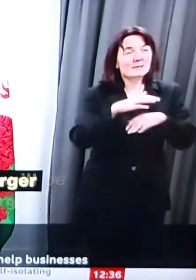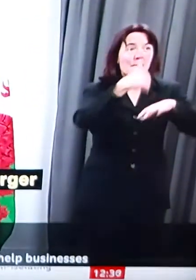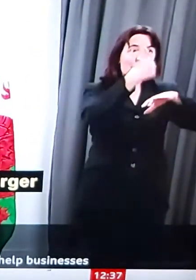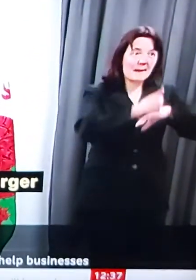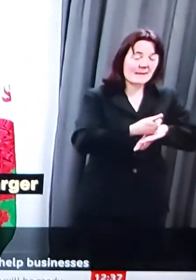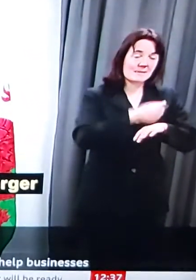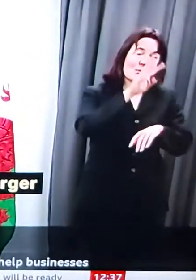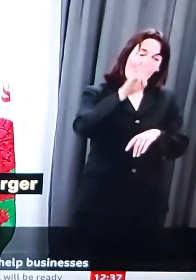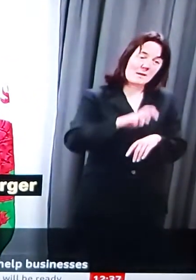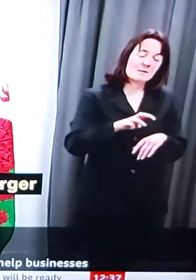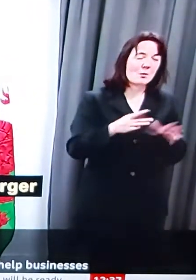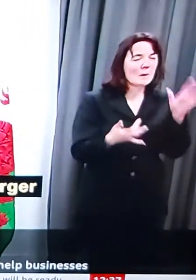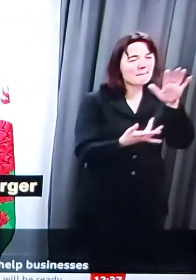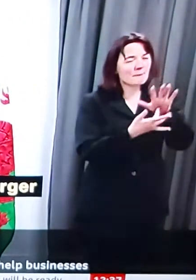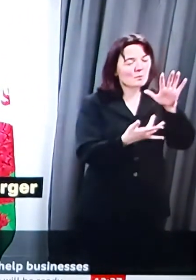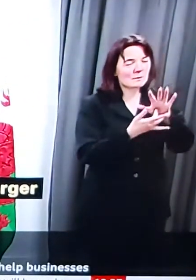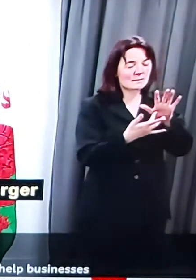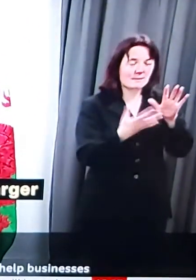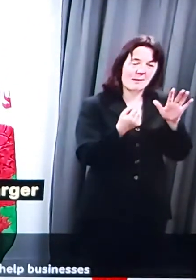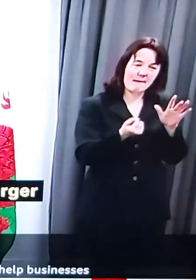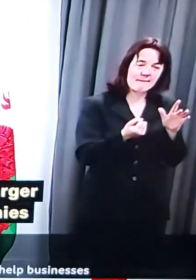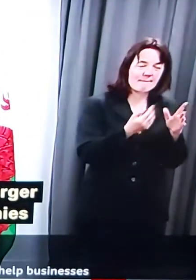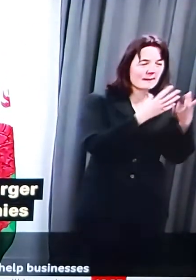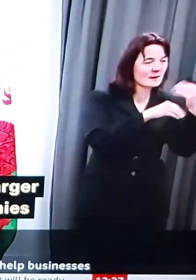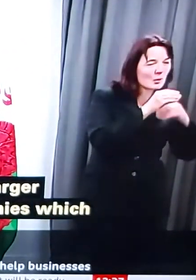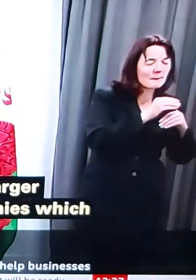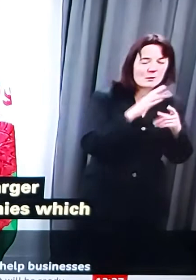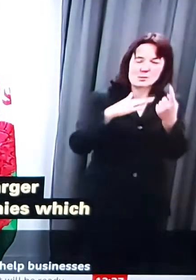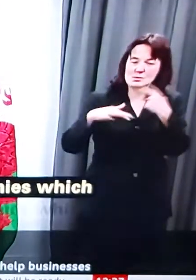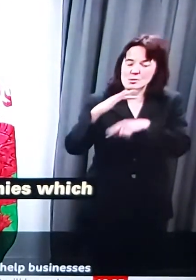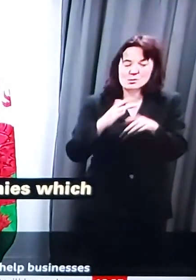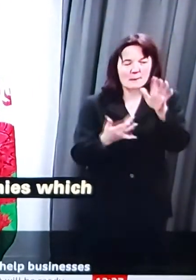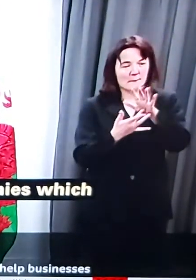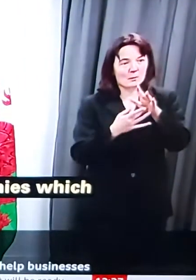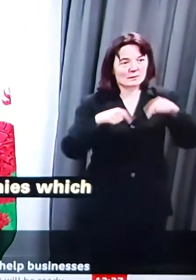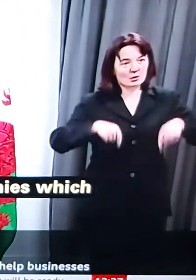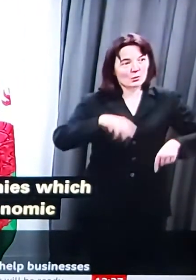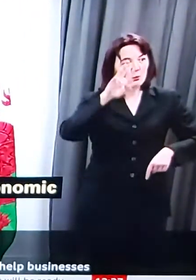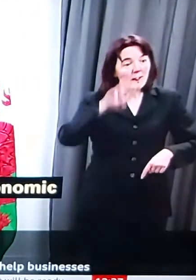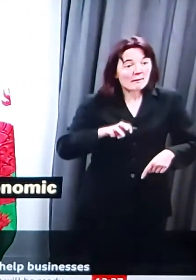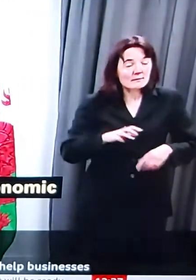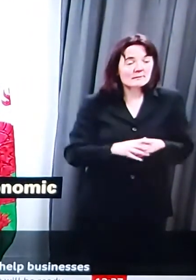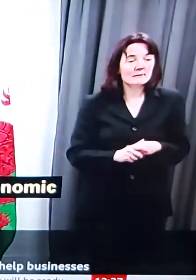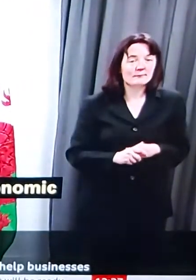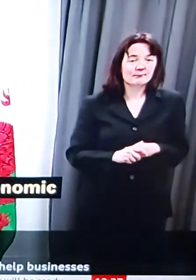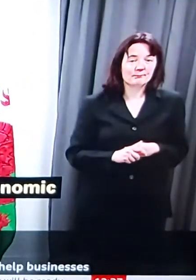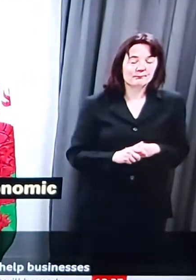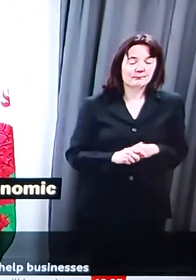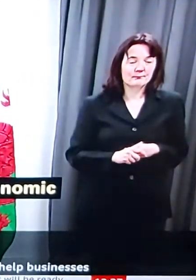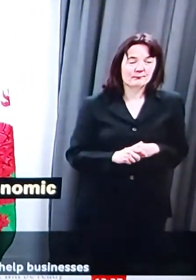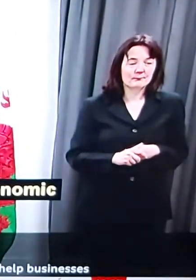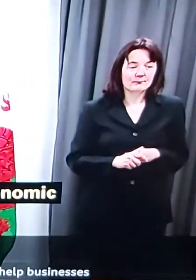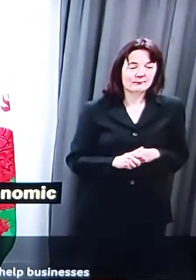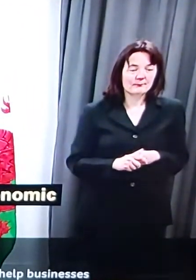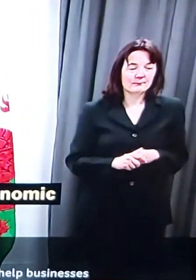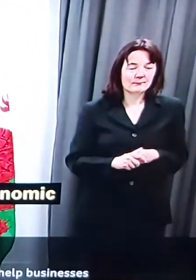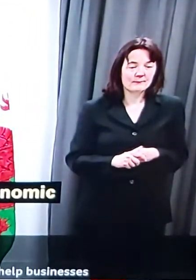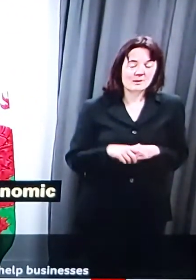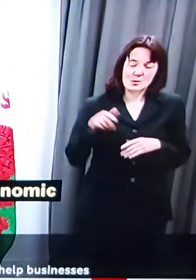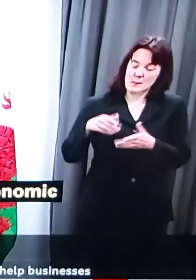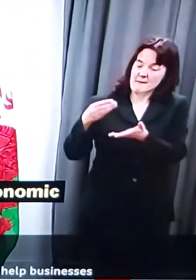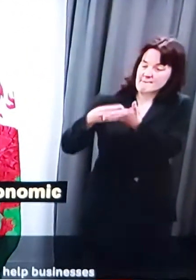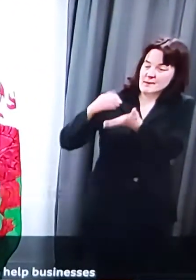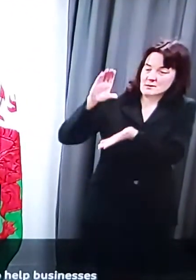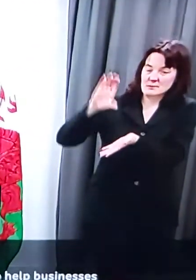social or economic importance to Wales. It is a criteria-led fund.